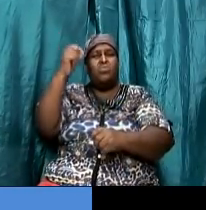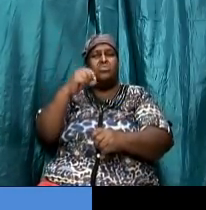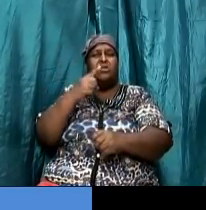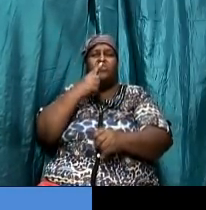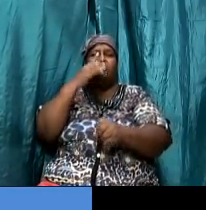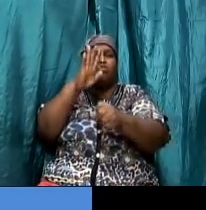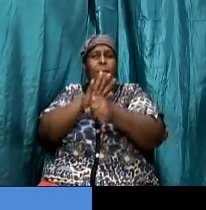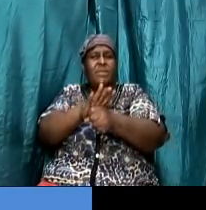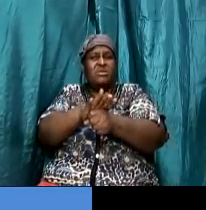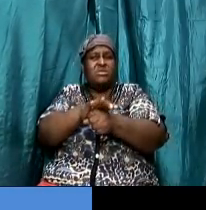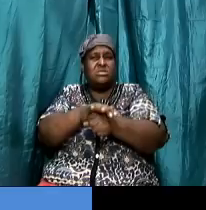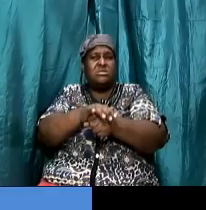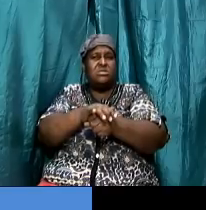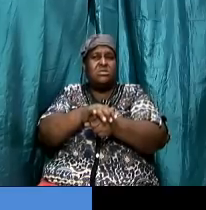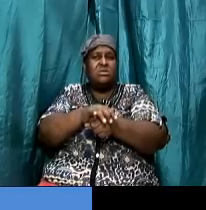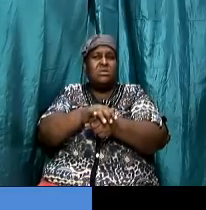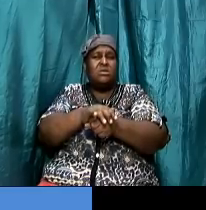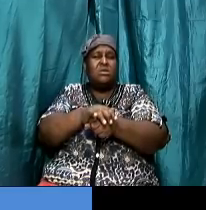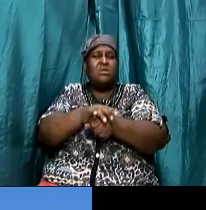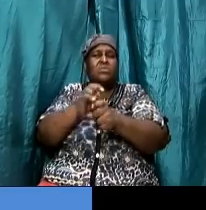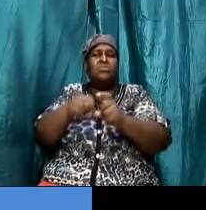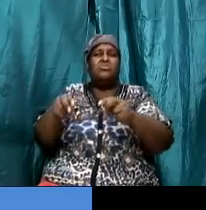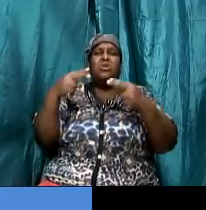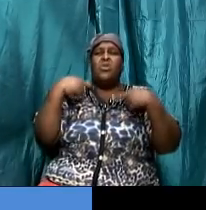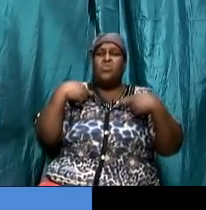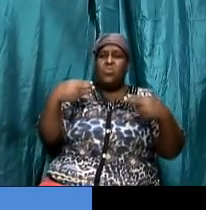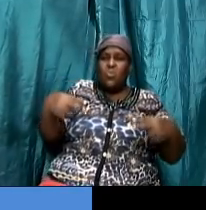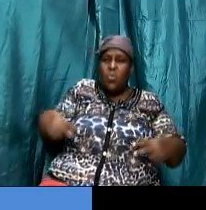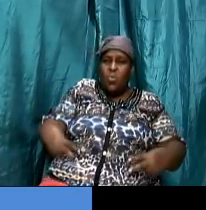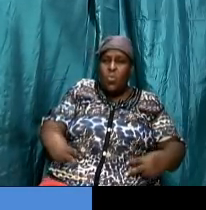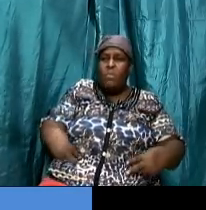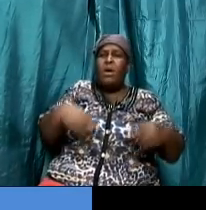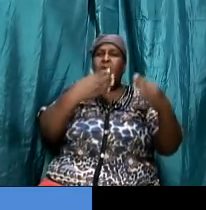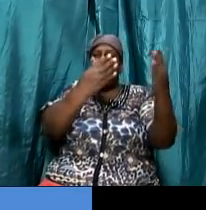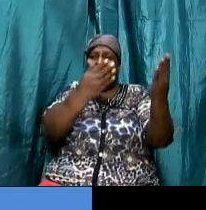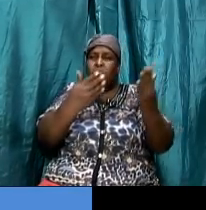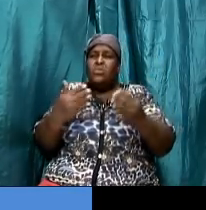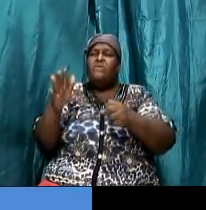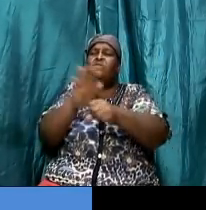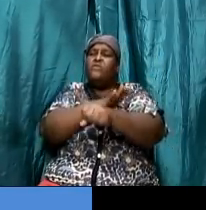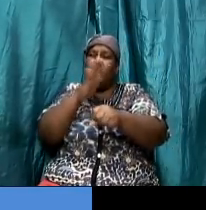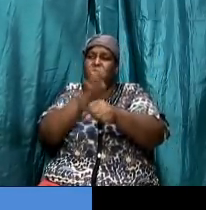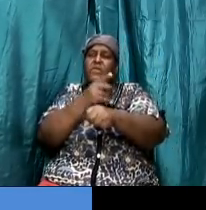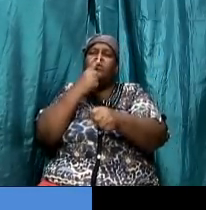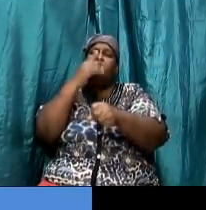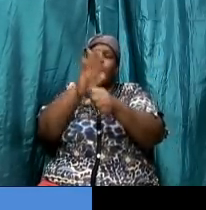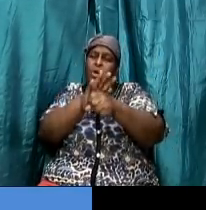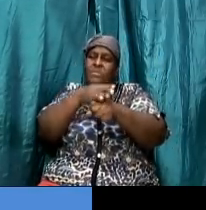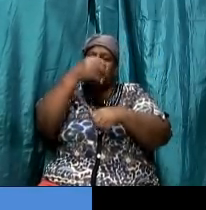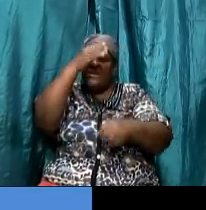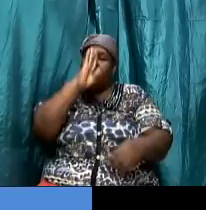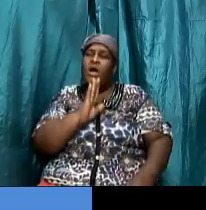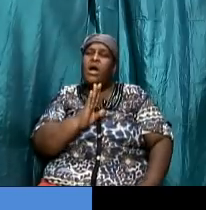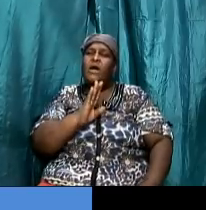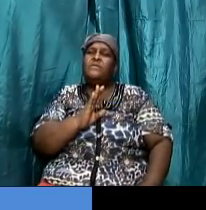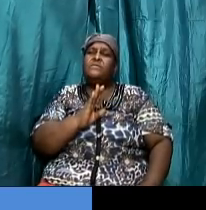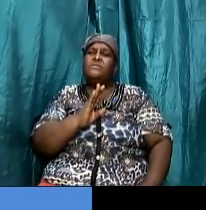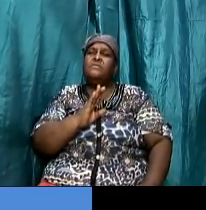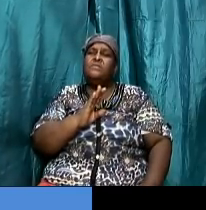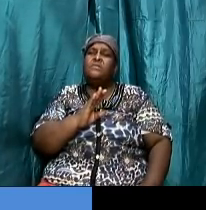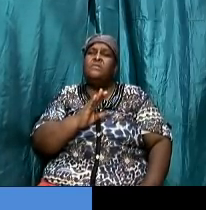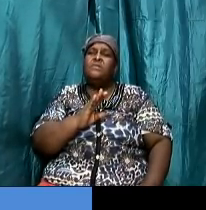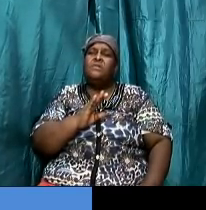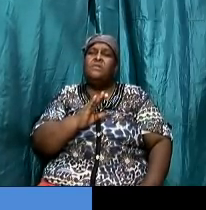it was a human attempt to bring about to fulfill the promise of god in other words in order for